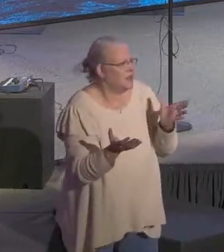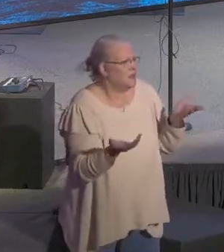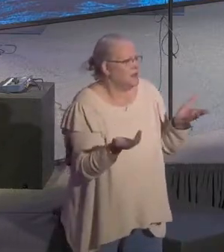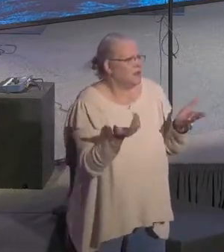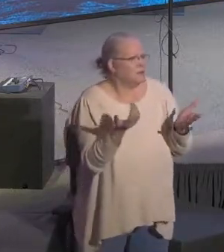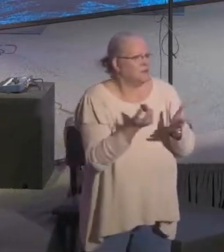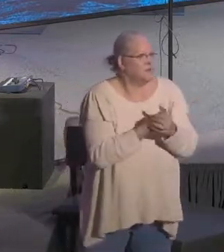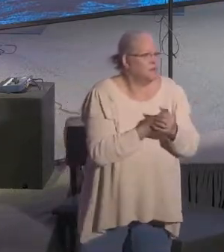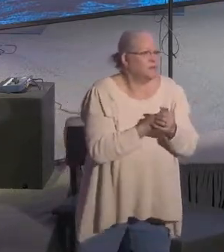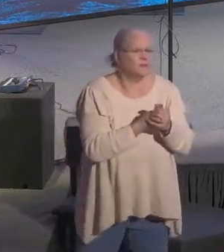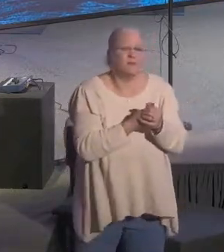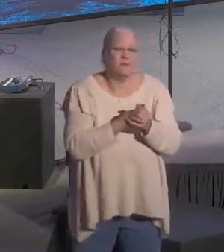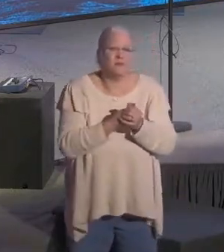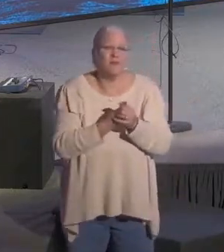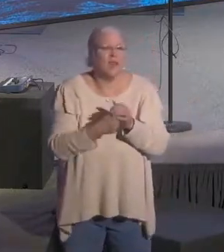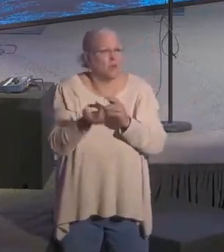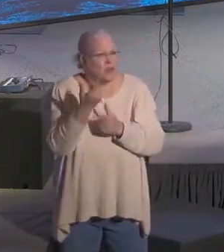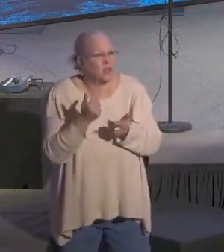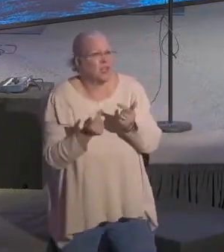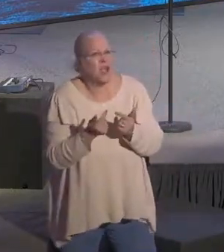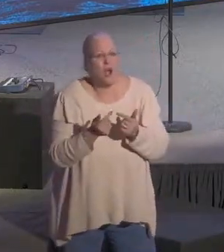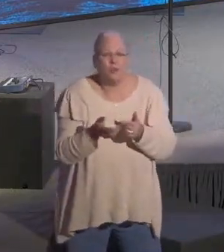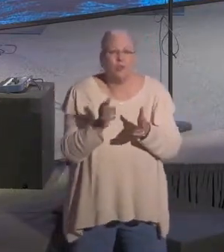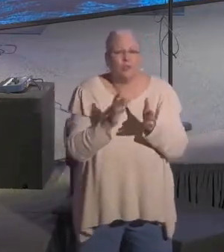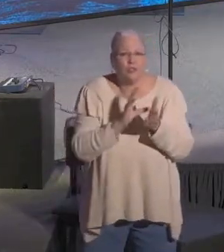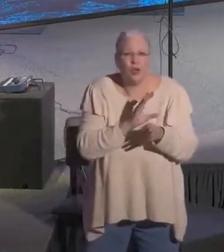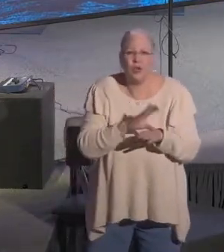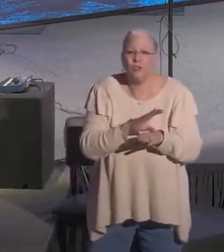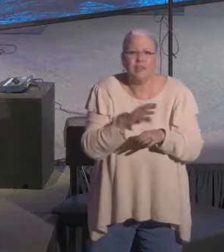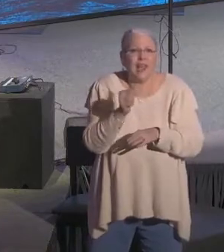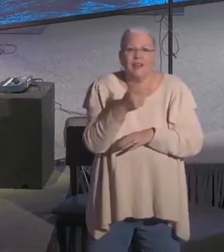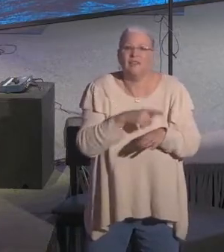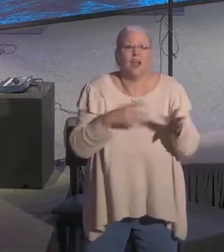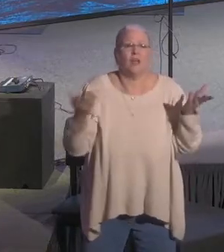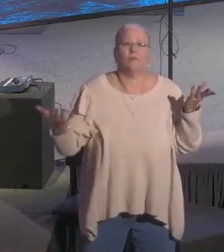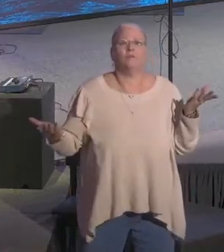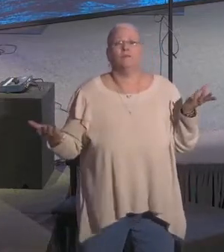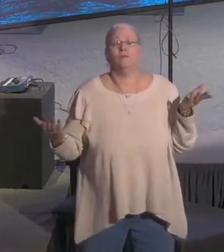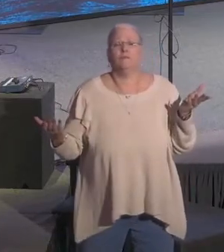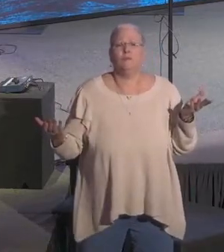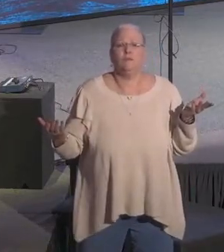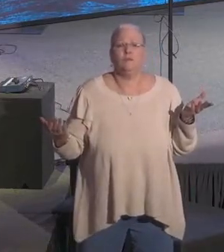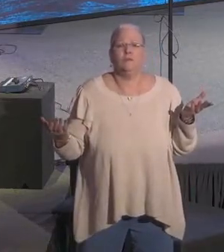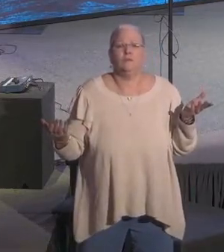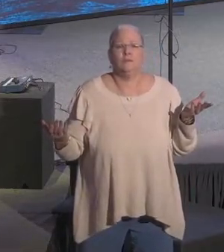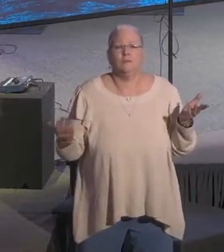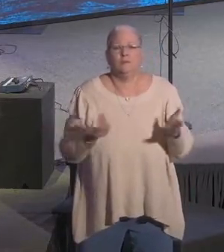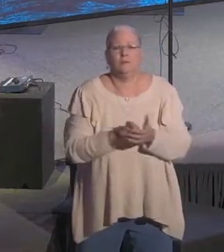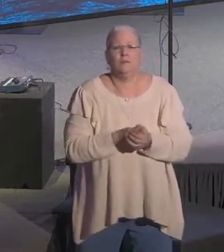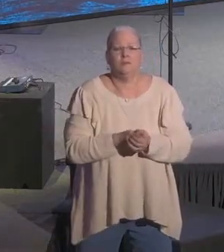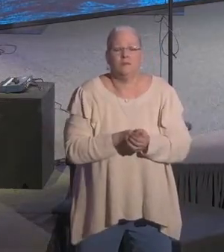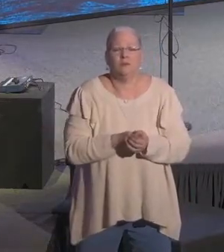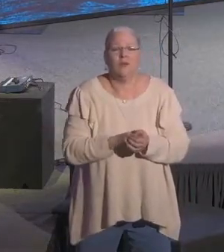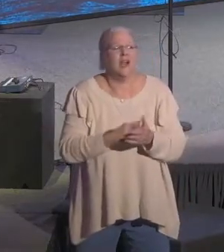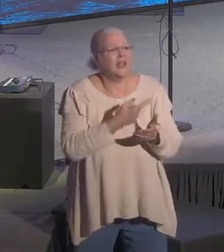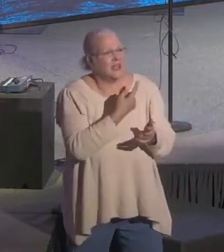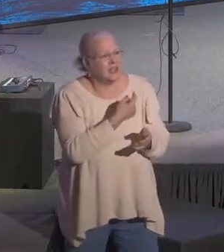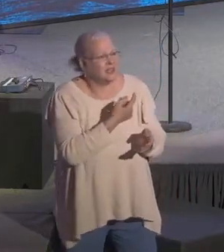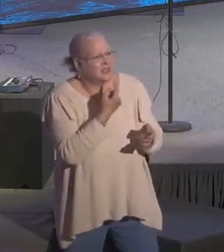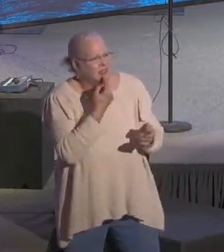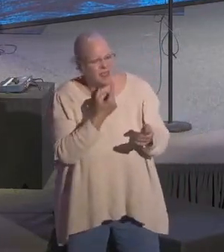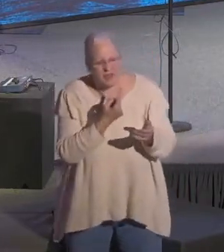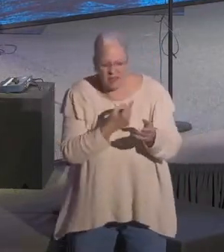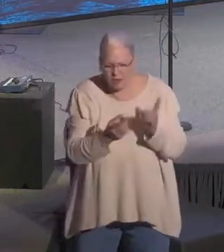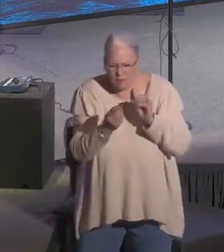can start coming to church anytime you want, and when you come, make sure you say hello when you come. And I said, have you ever prayed to receive Christ as your savior?